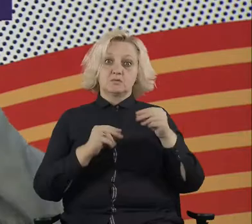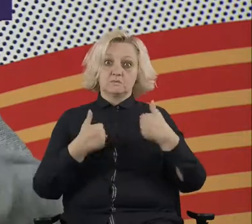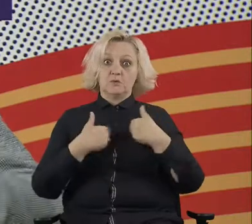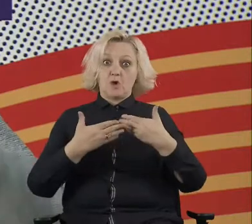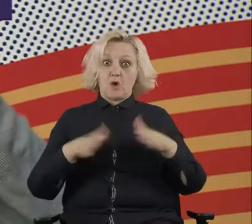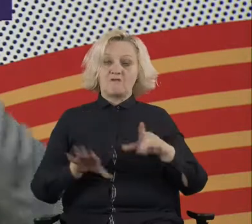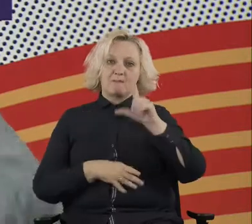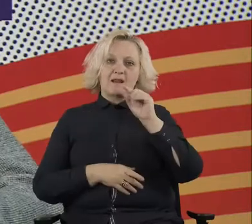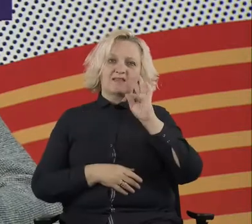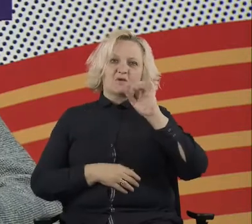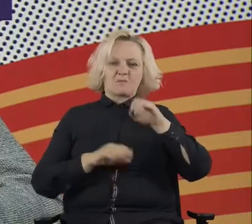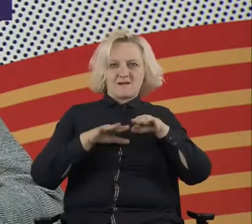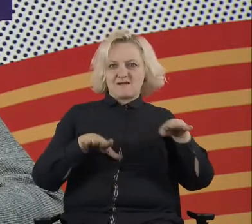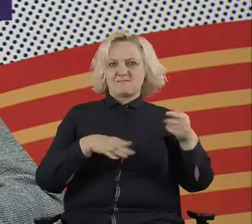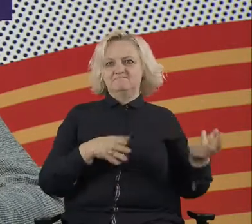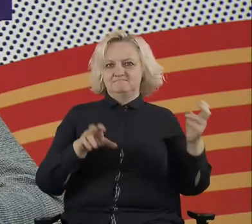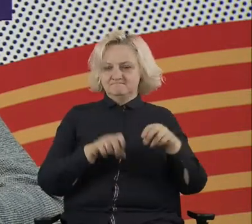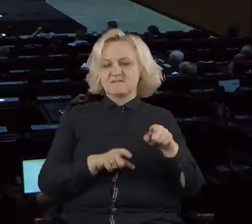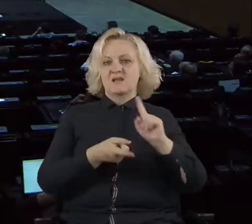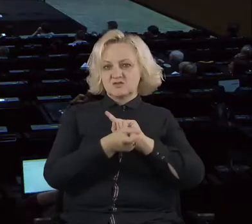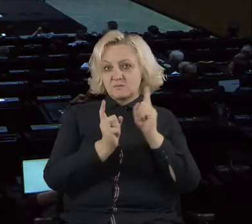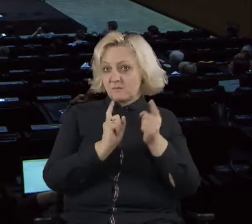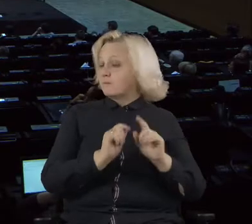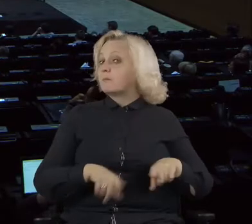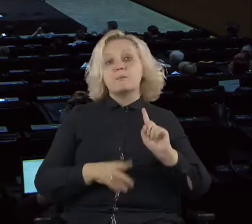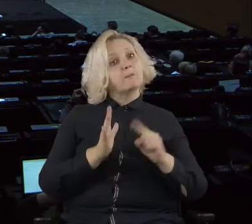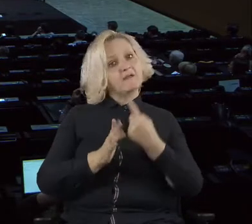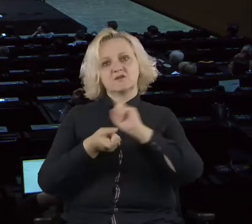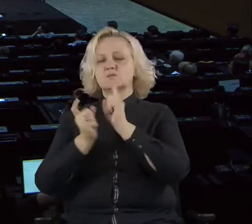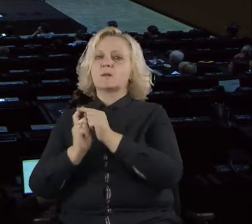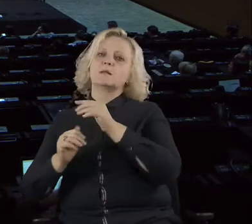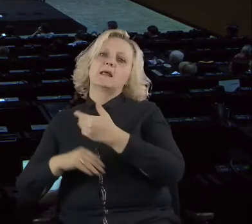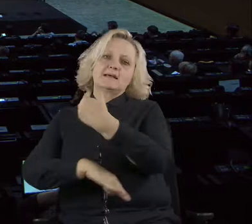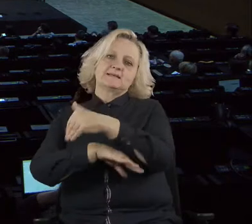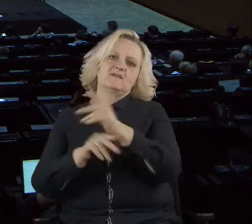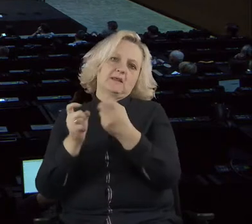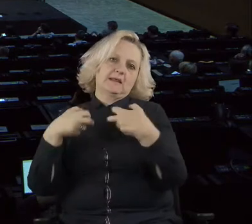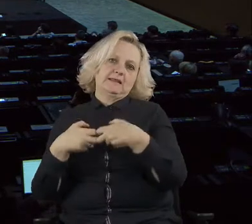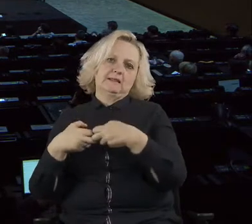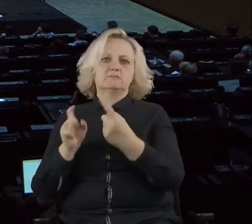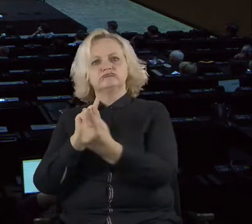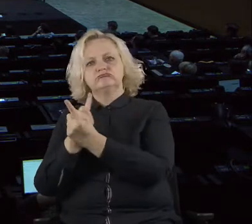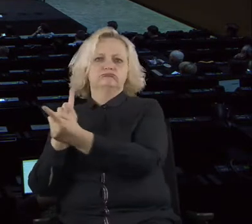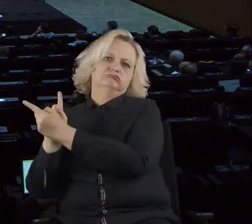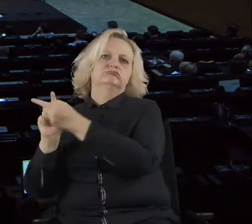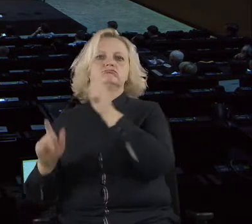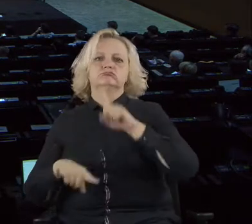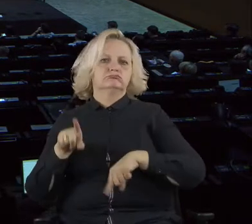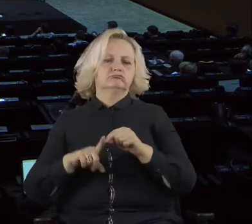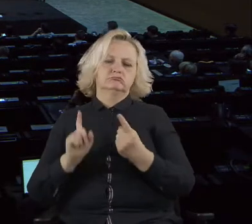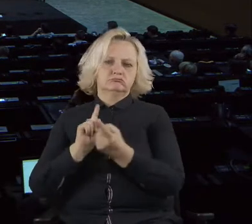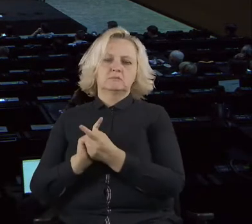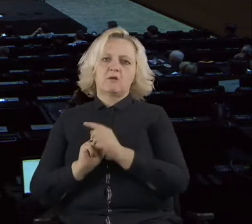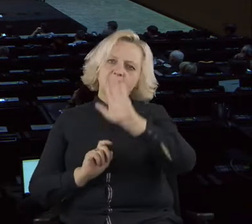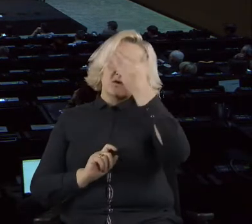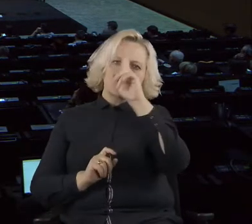first process for the strategic city plan. So there were like calls to people to participate in these offline meetings where proposals that